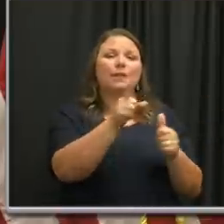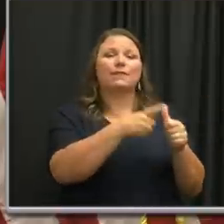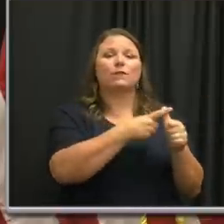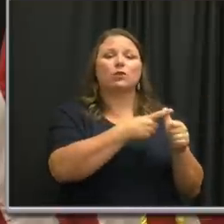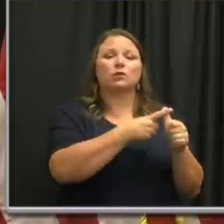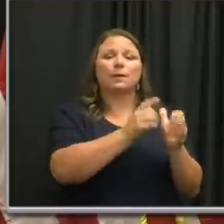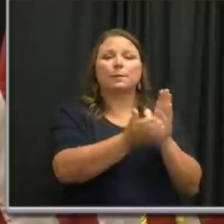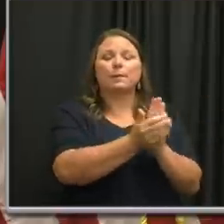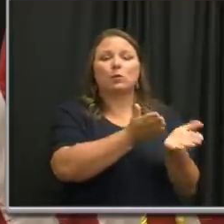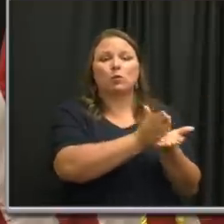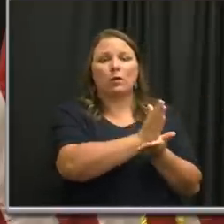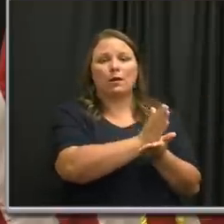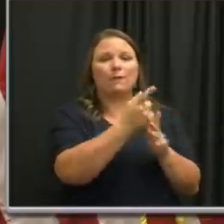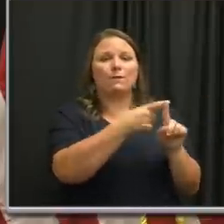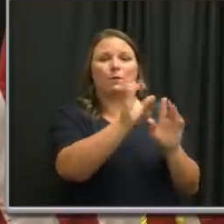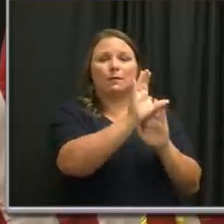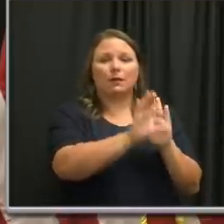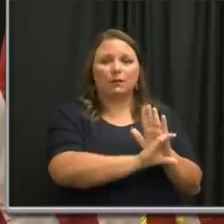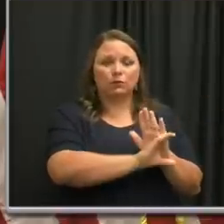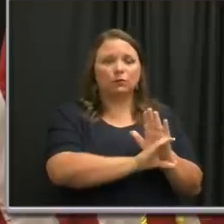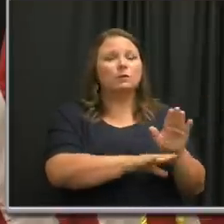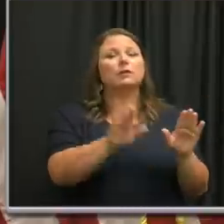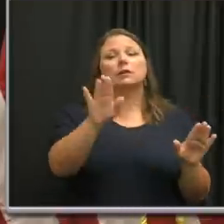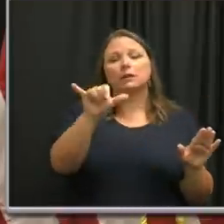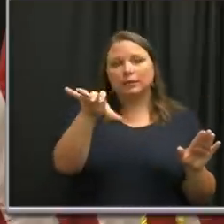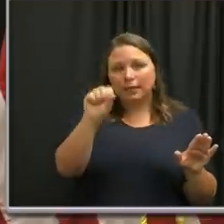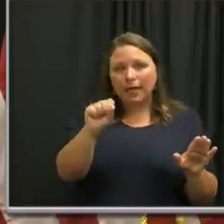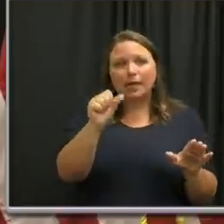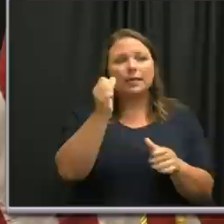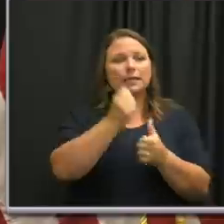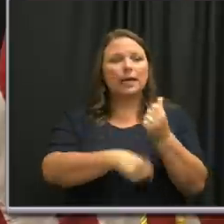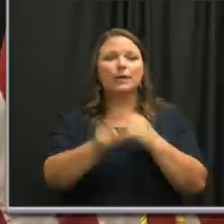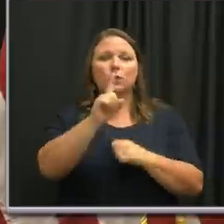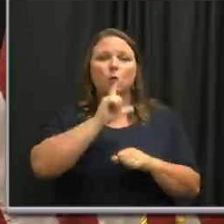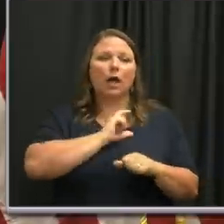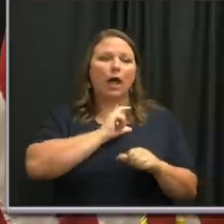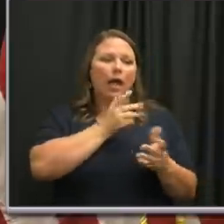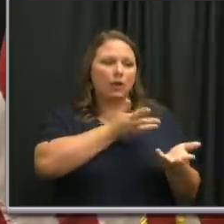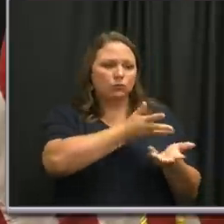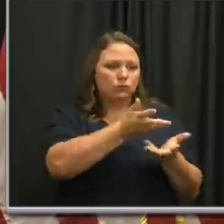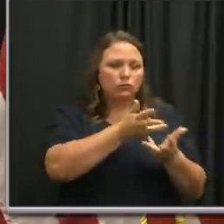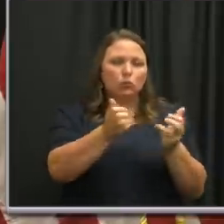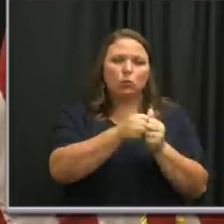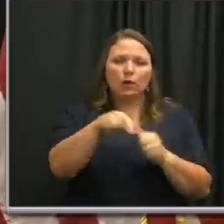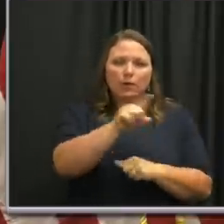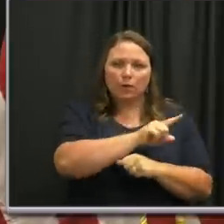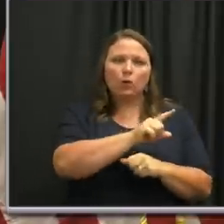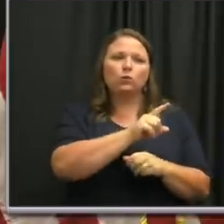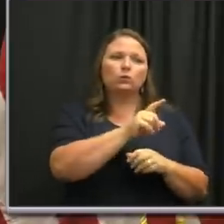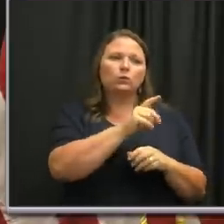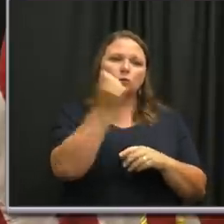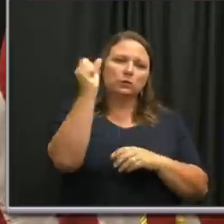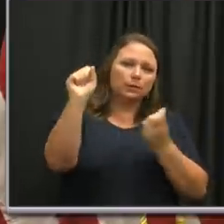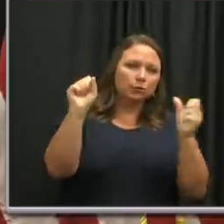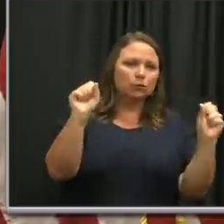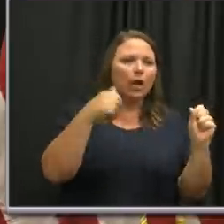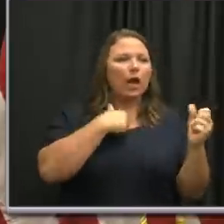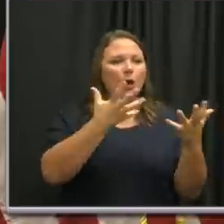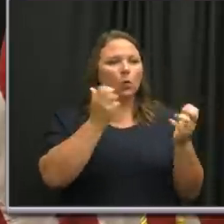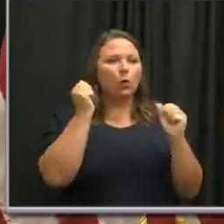rights. And yes, everywhere that I am in touch with these demonstrations, I want us and everybody else.